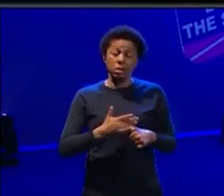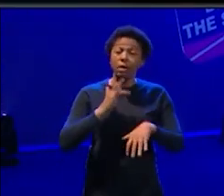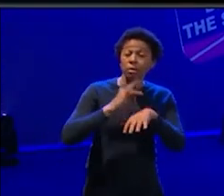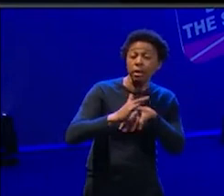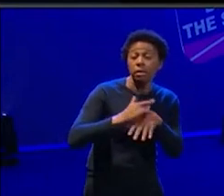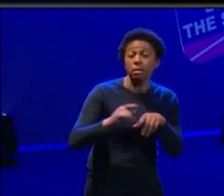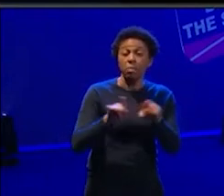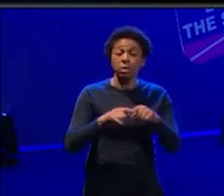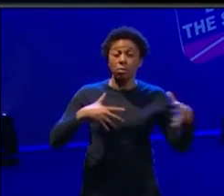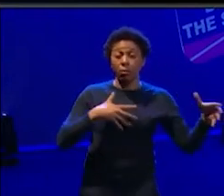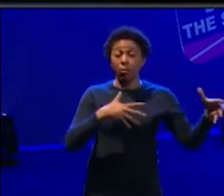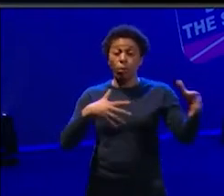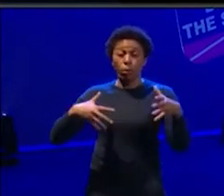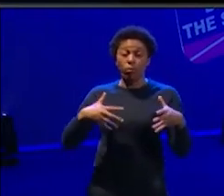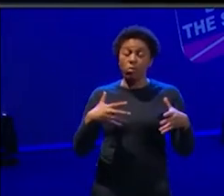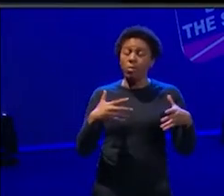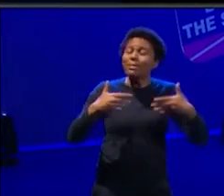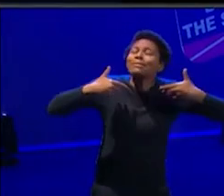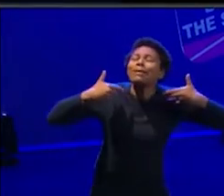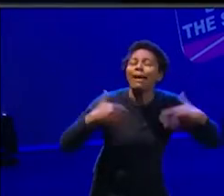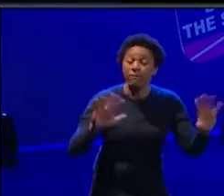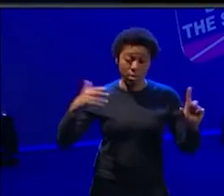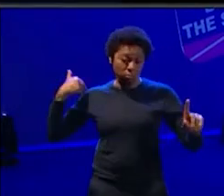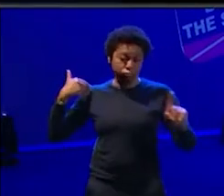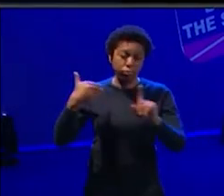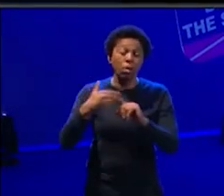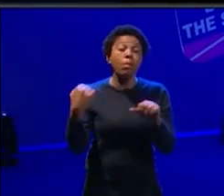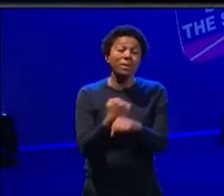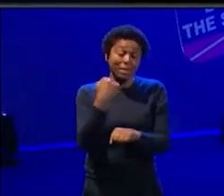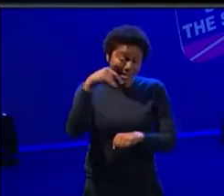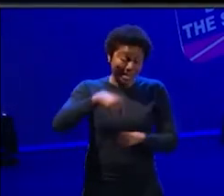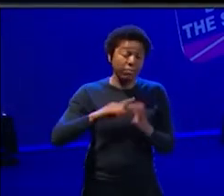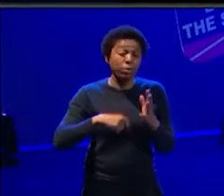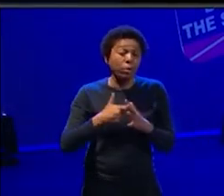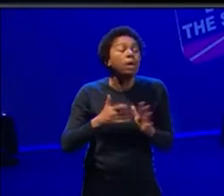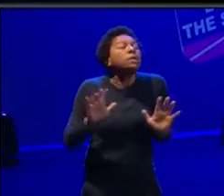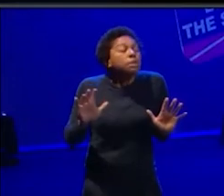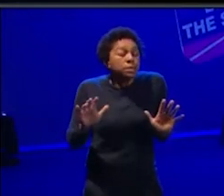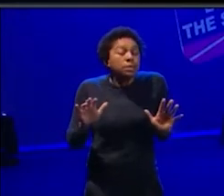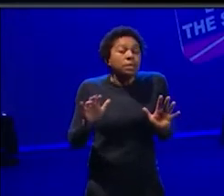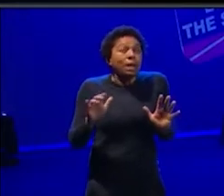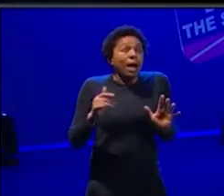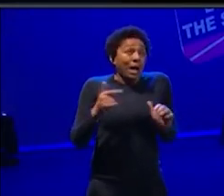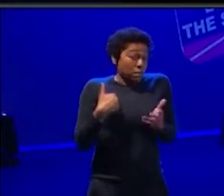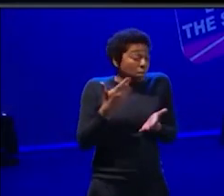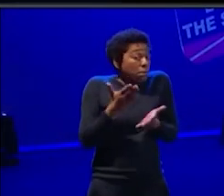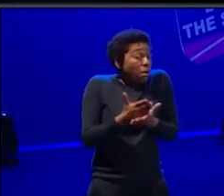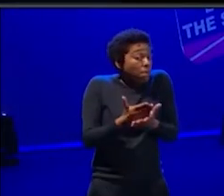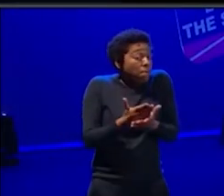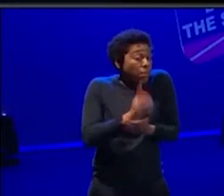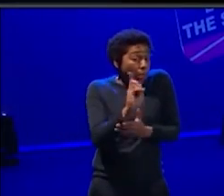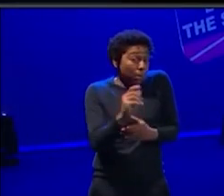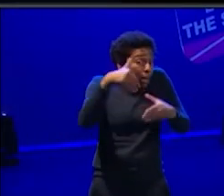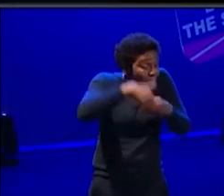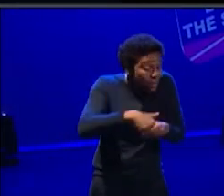theatre and ballroom production that's ever been done, UK production that's ever been done. And the fact that it's, um, the participants